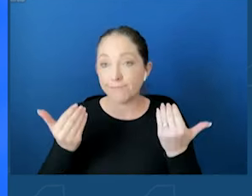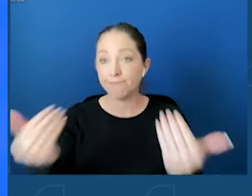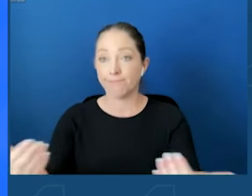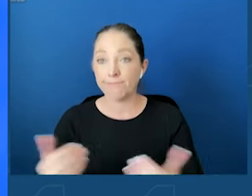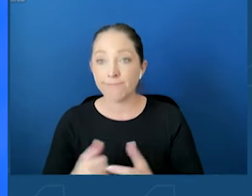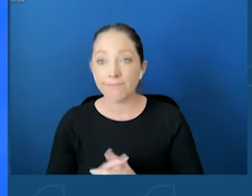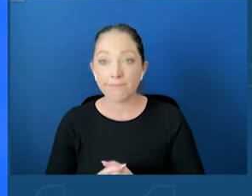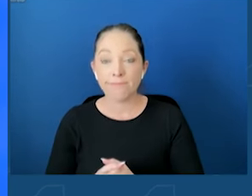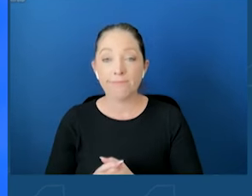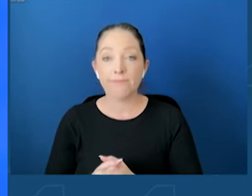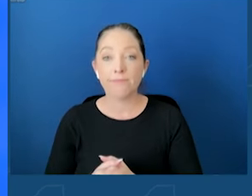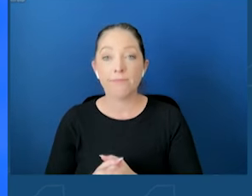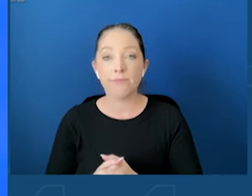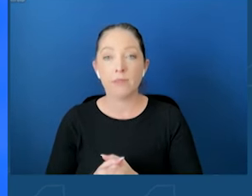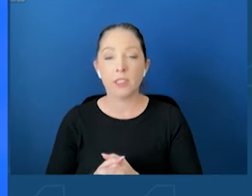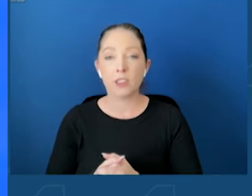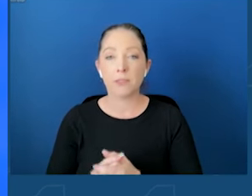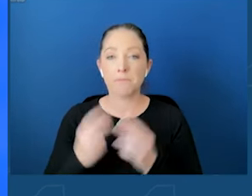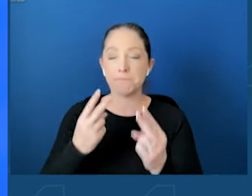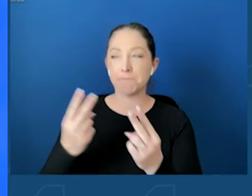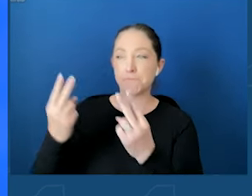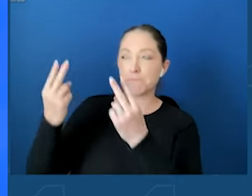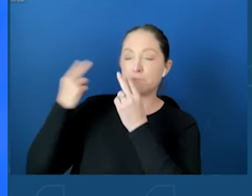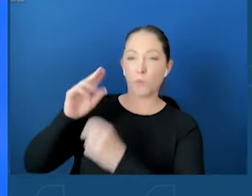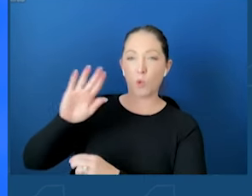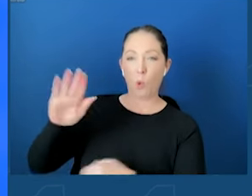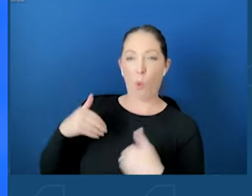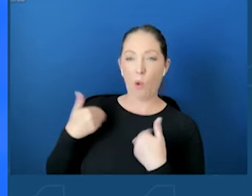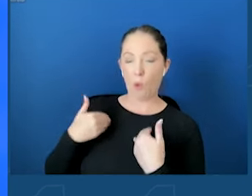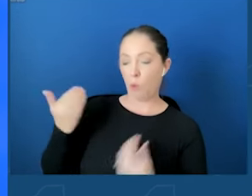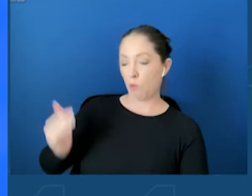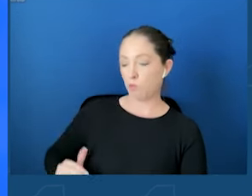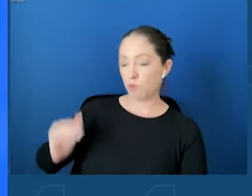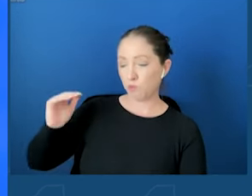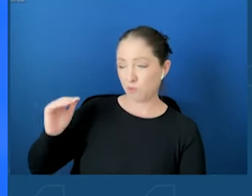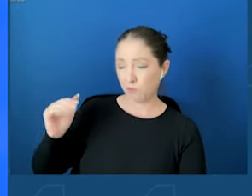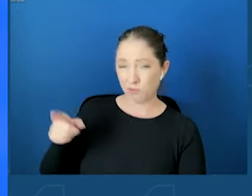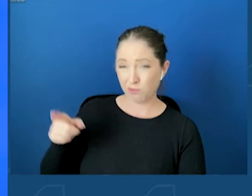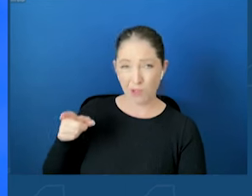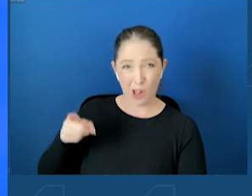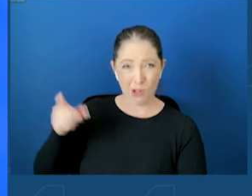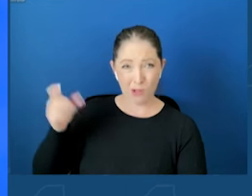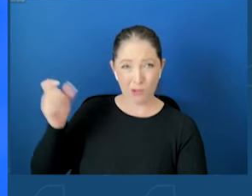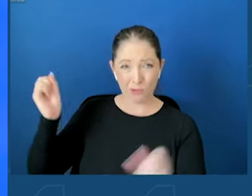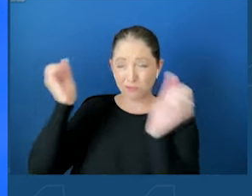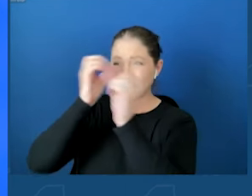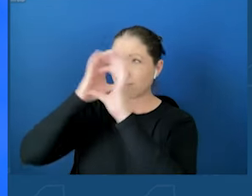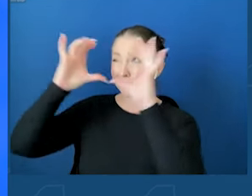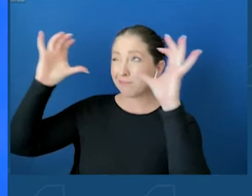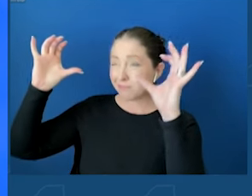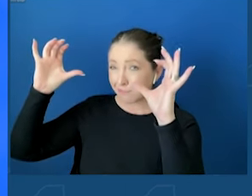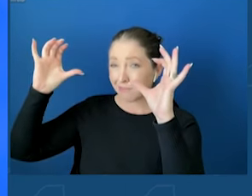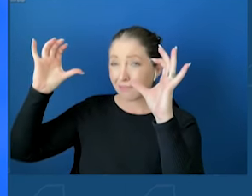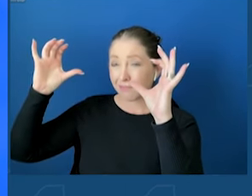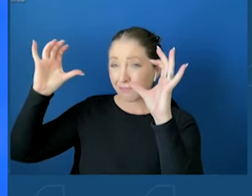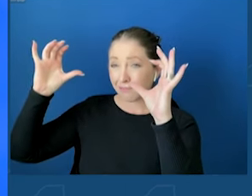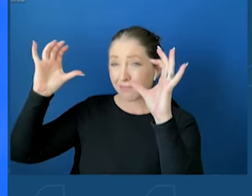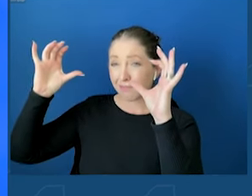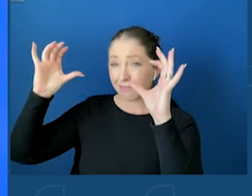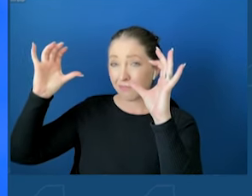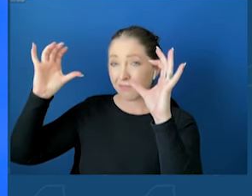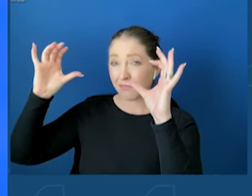But just think back when you were a kid. Could you have imagined the thoughts that kids are feeling today?